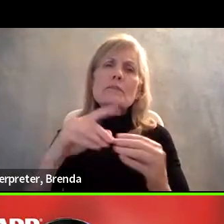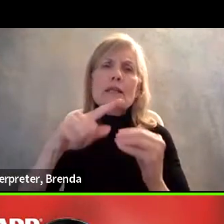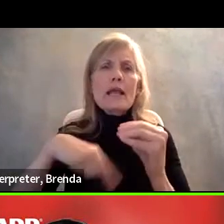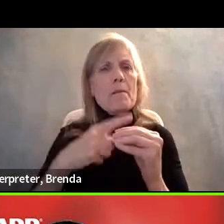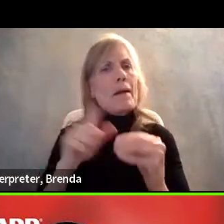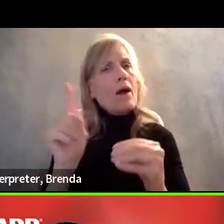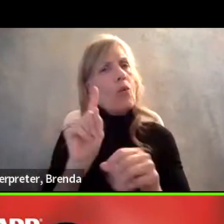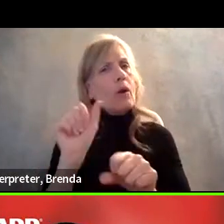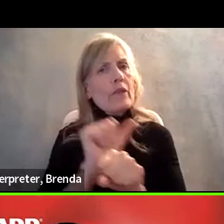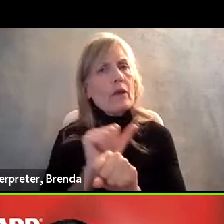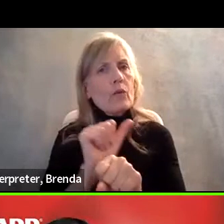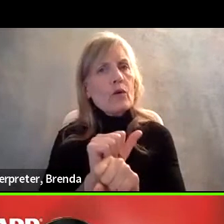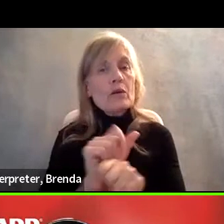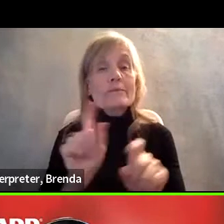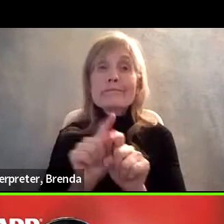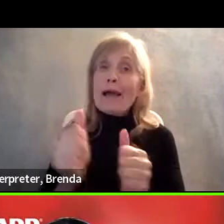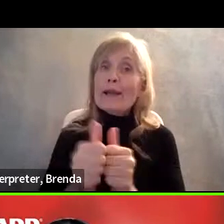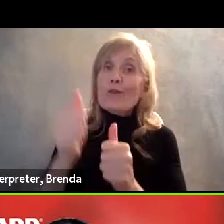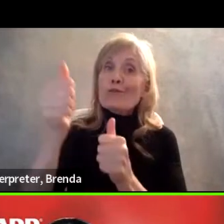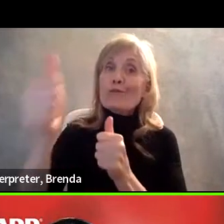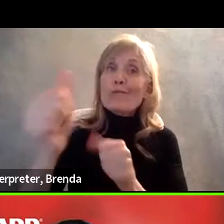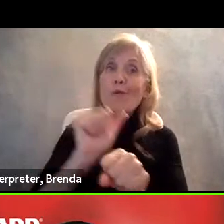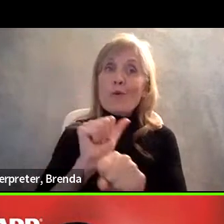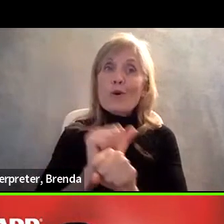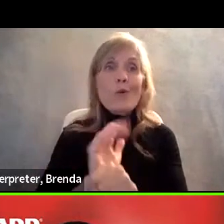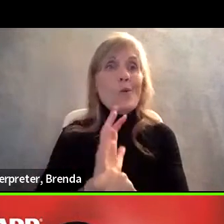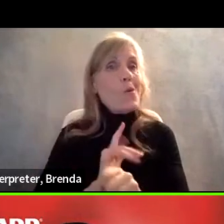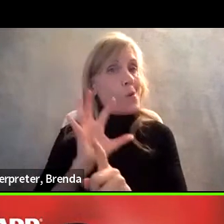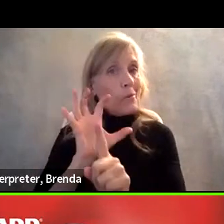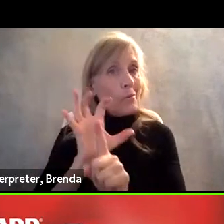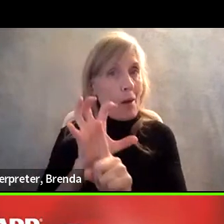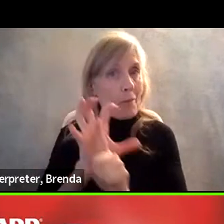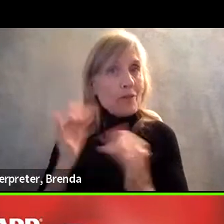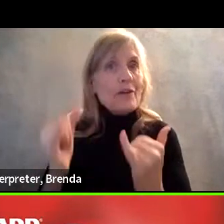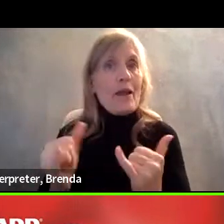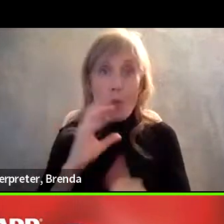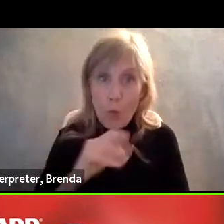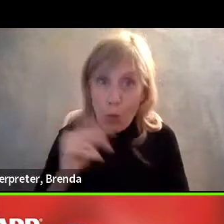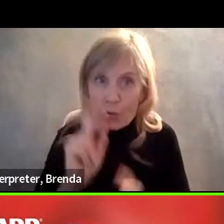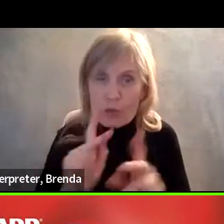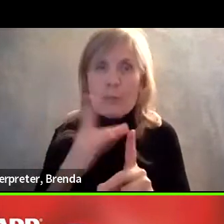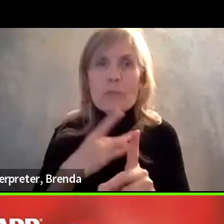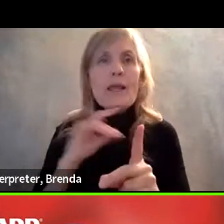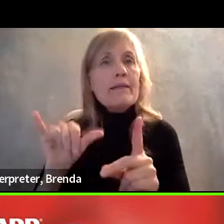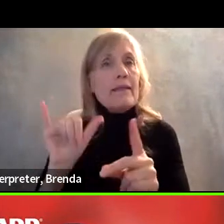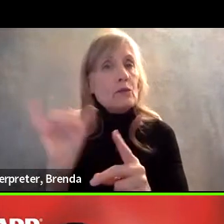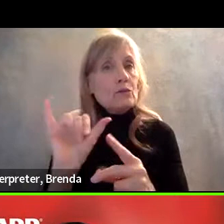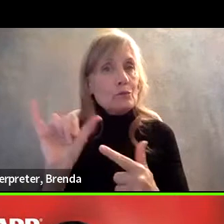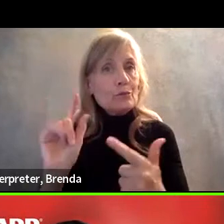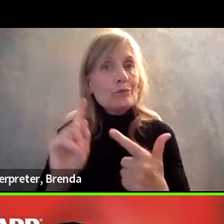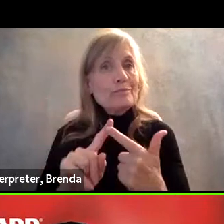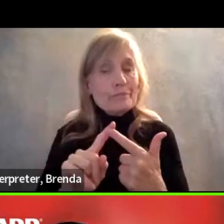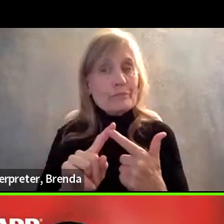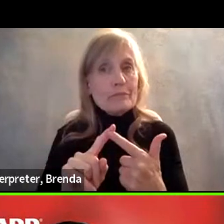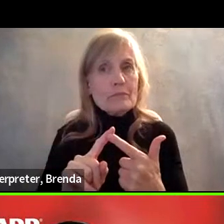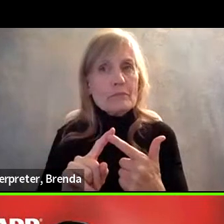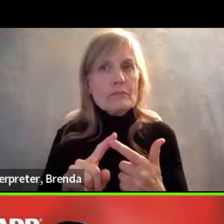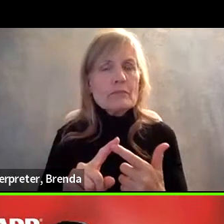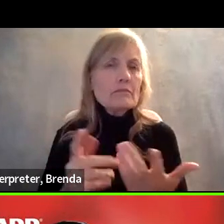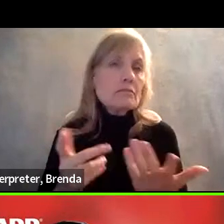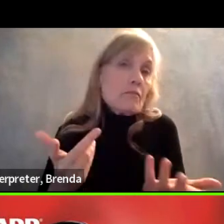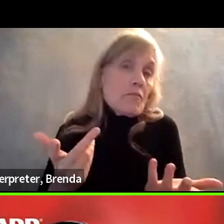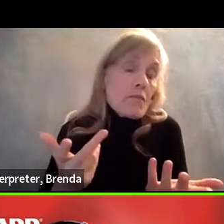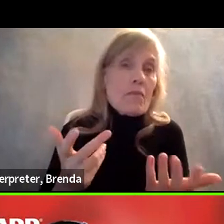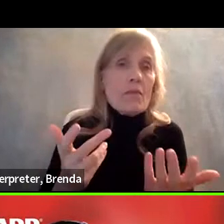very popular, um, with everyone, uh, and including older workers as well. Um, and then it, it, are there ways that you can